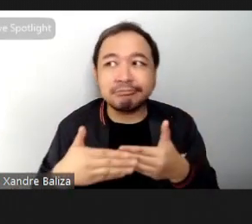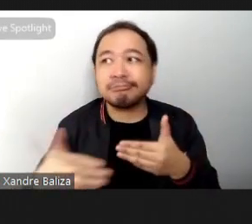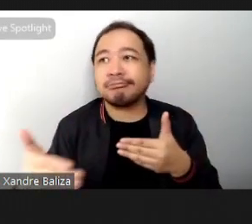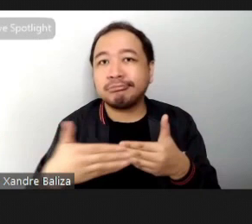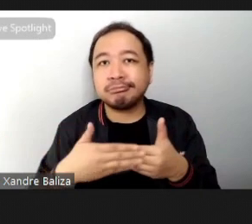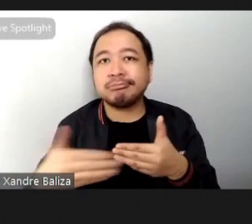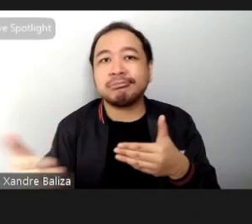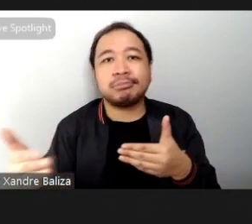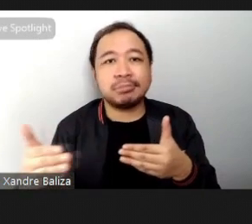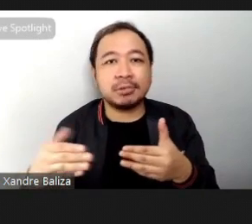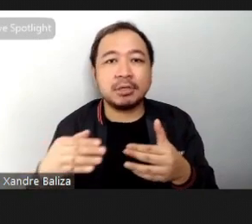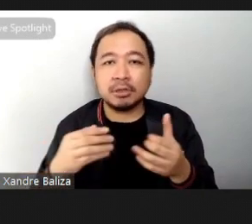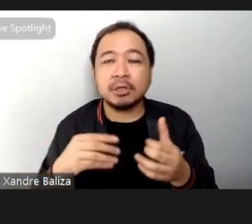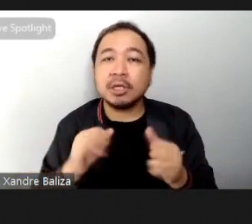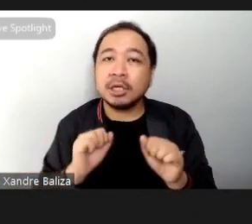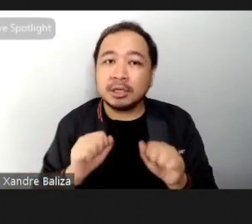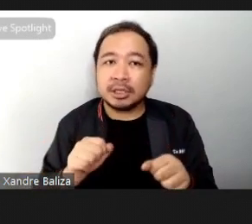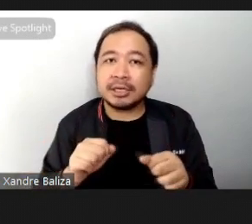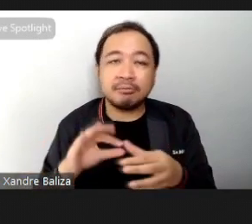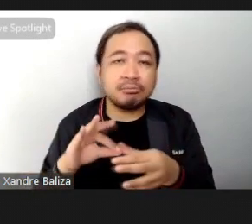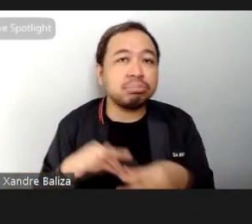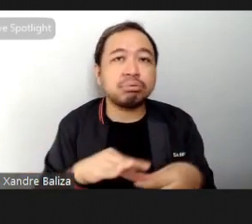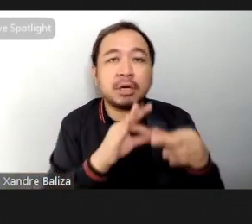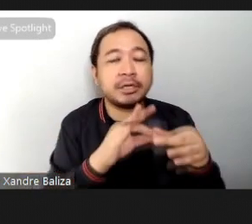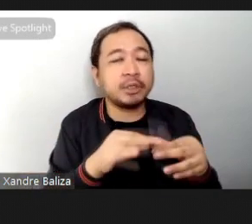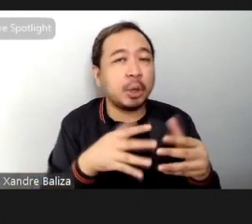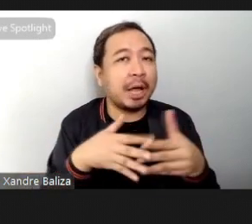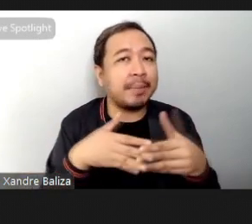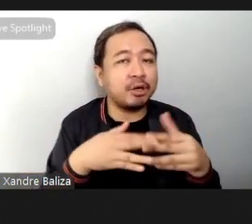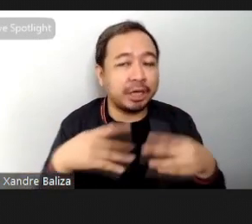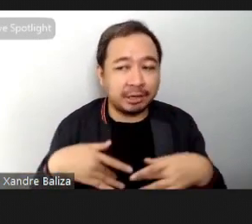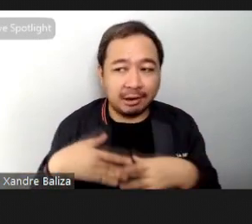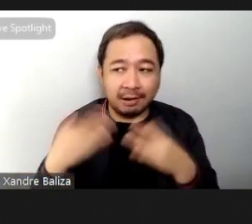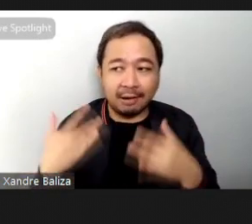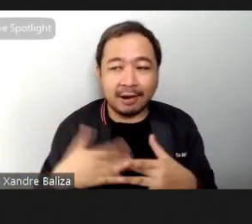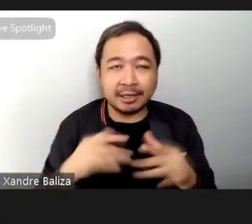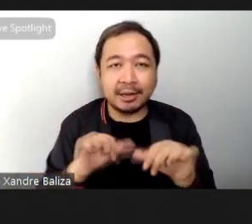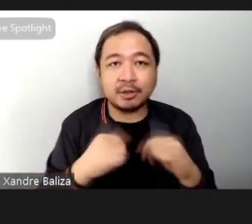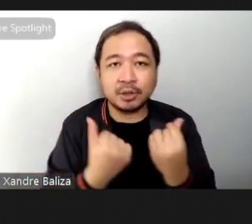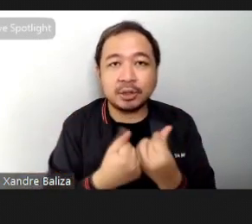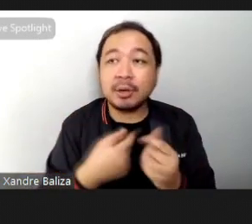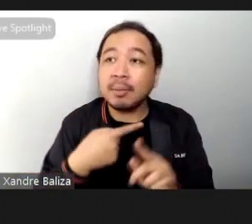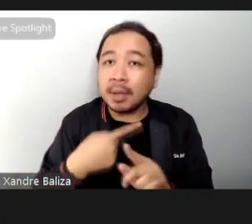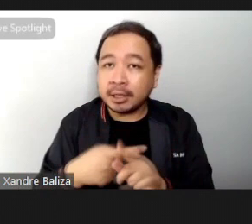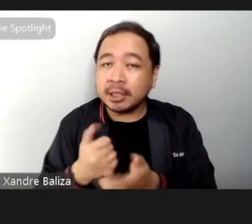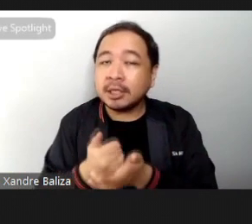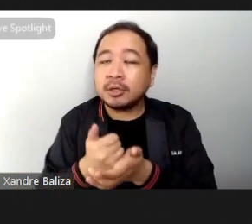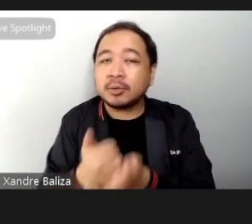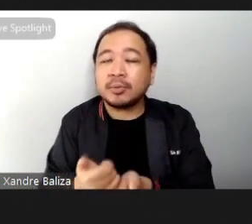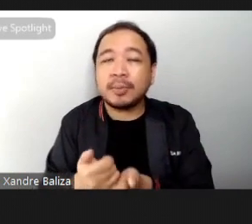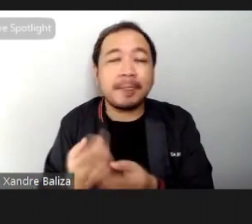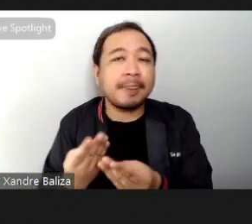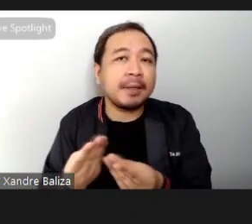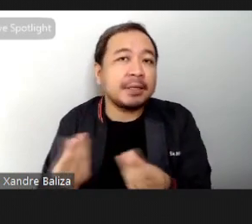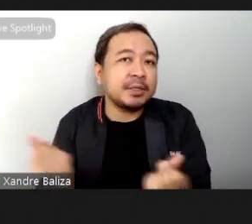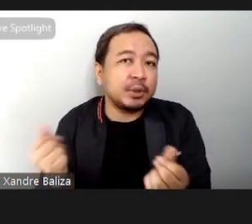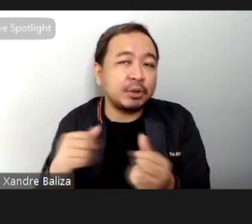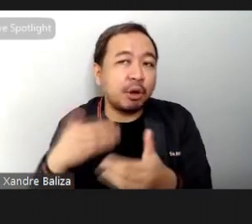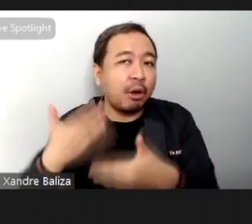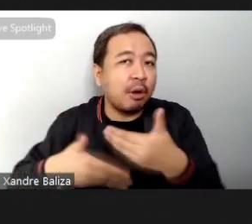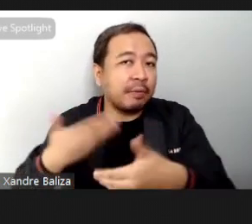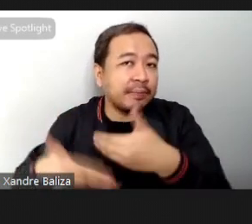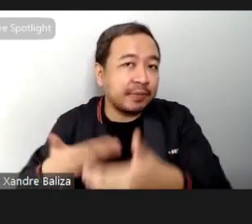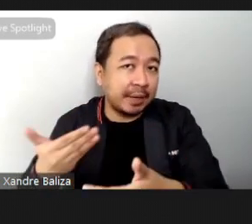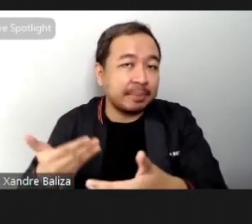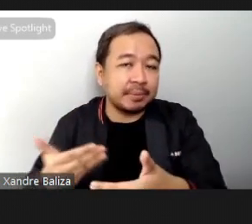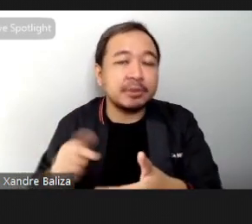recommendations of the American Heart Association people would also feel the benefits from continuous and consistent exercise over weeks so it is prudent to